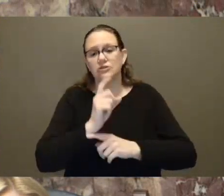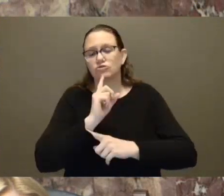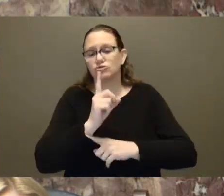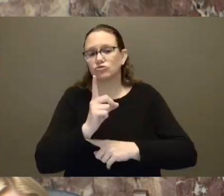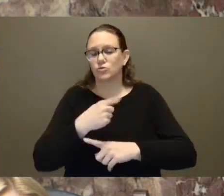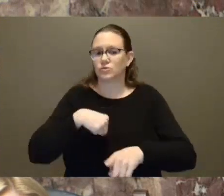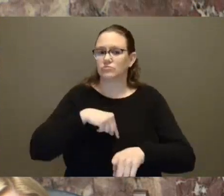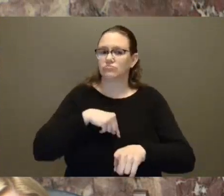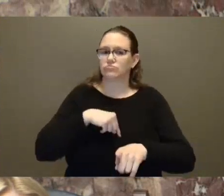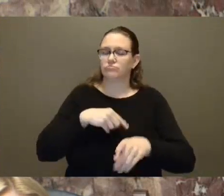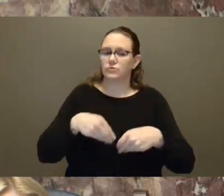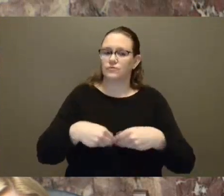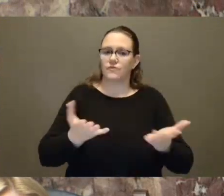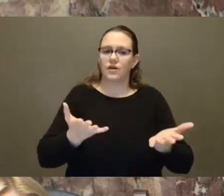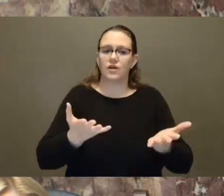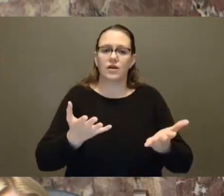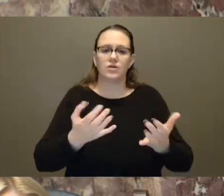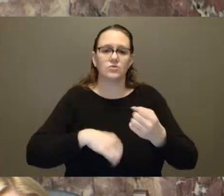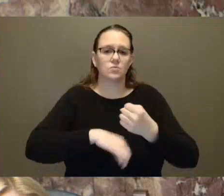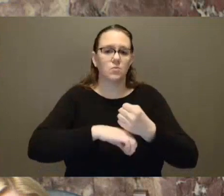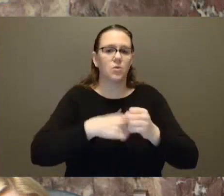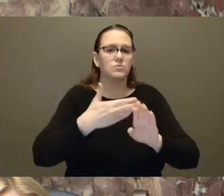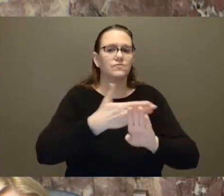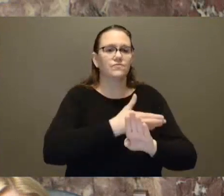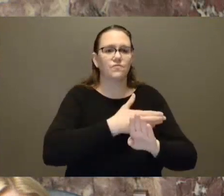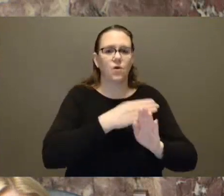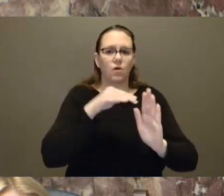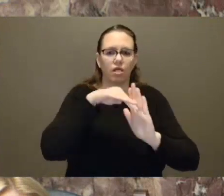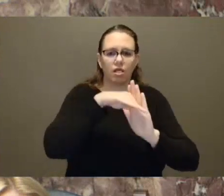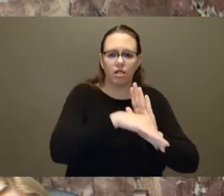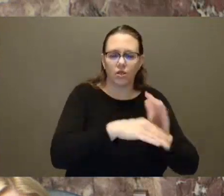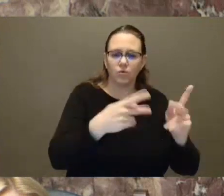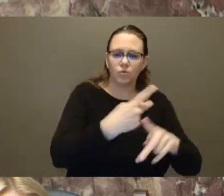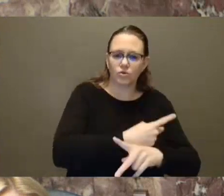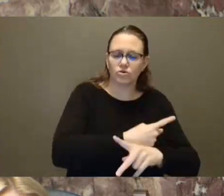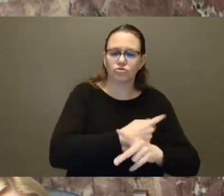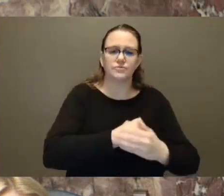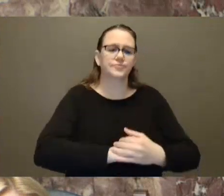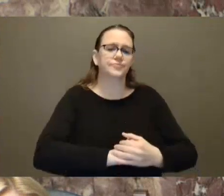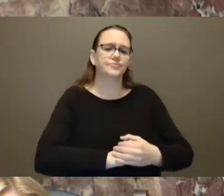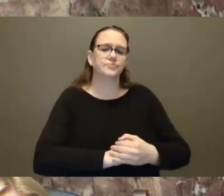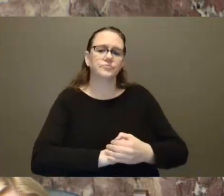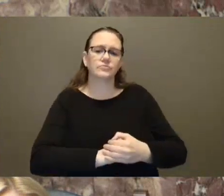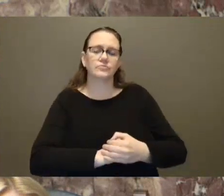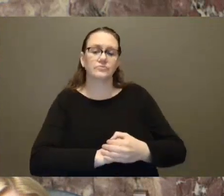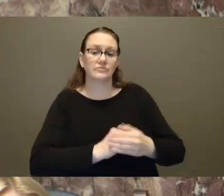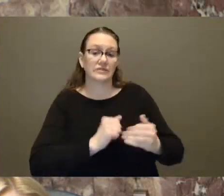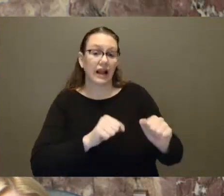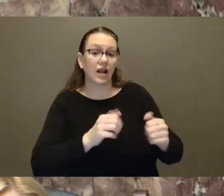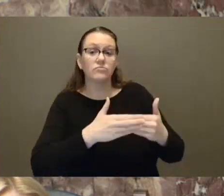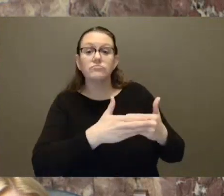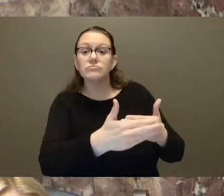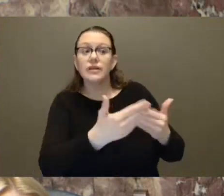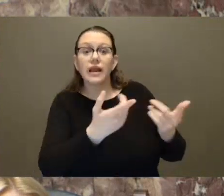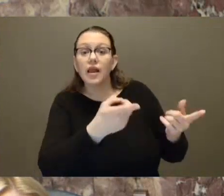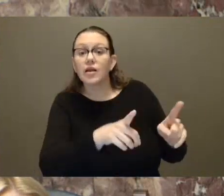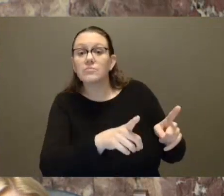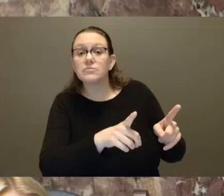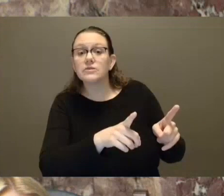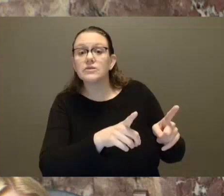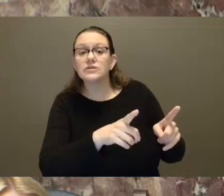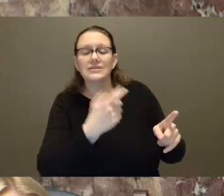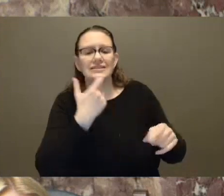they turn into larger problems that result in challenges with addiction and more serious mental health issues.